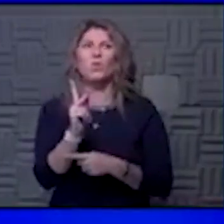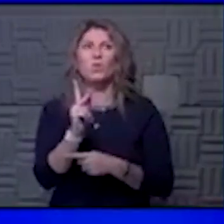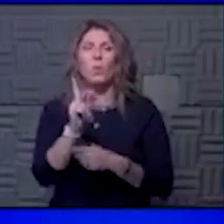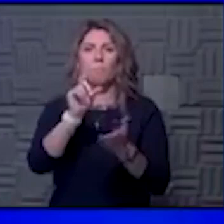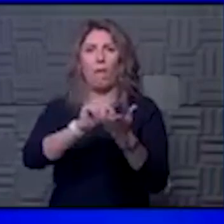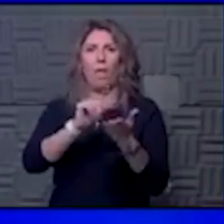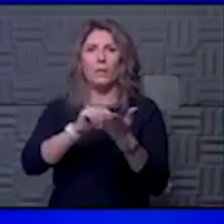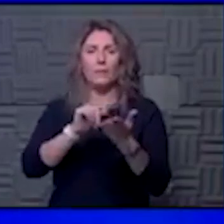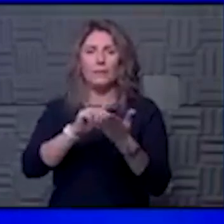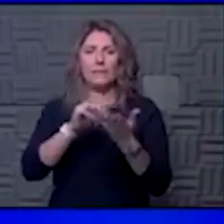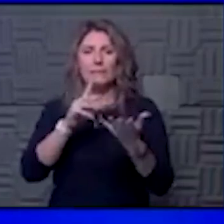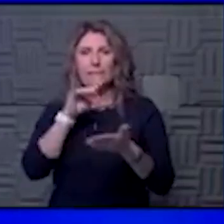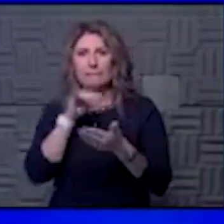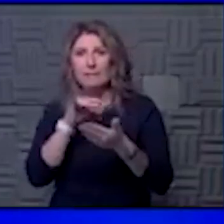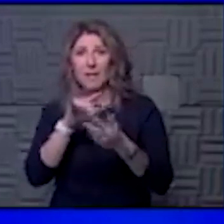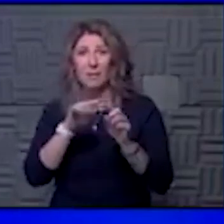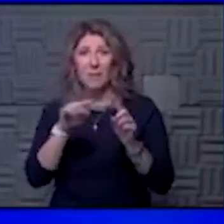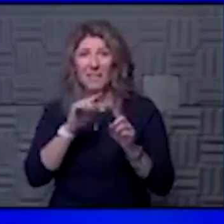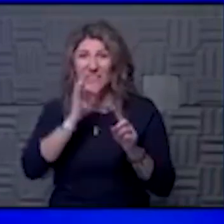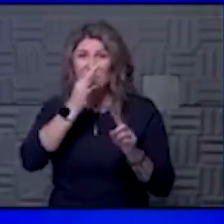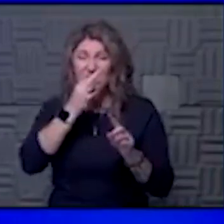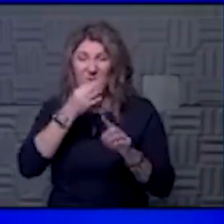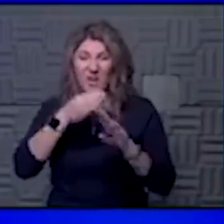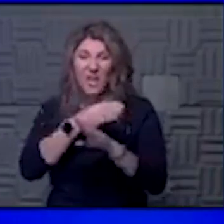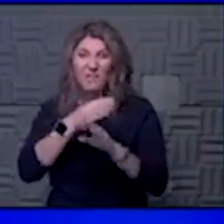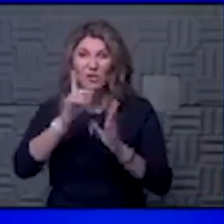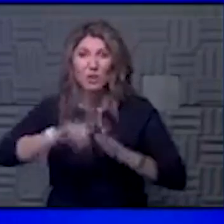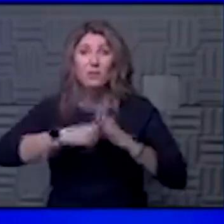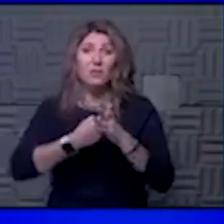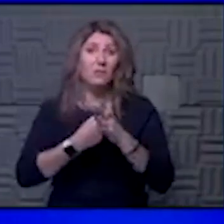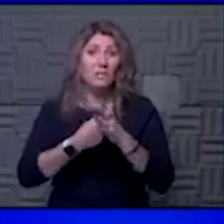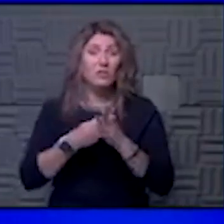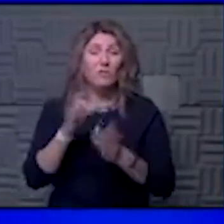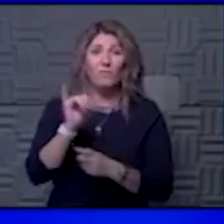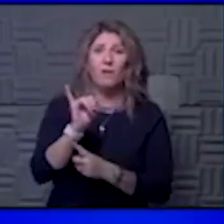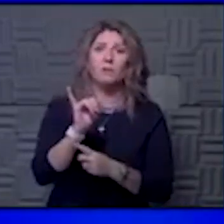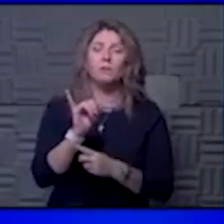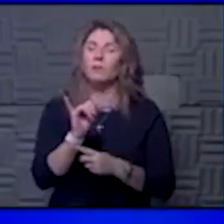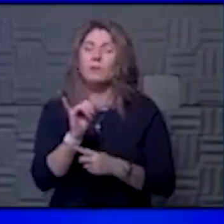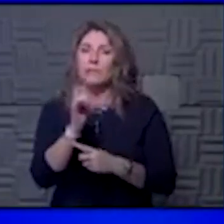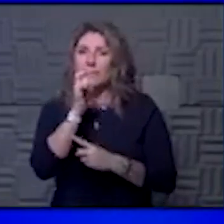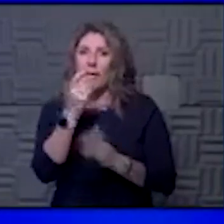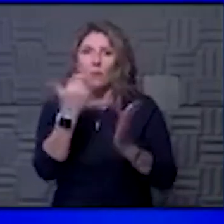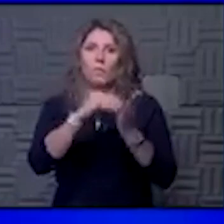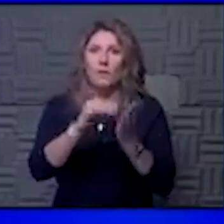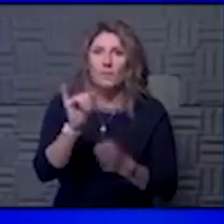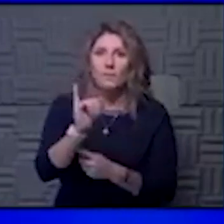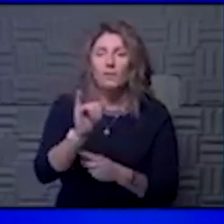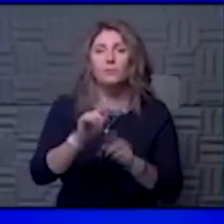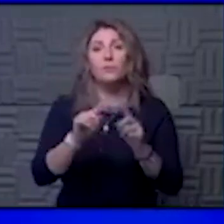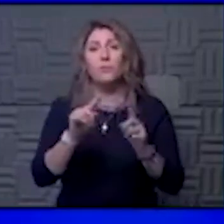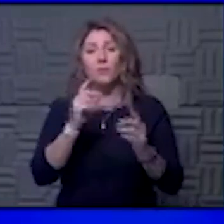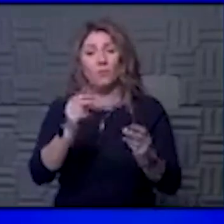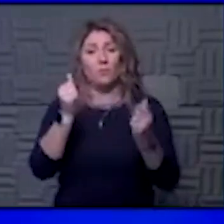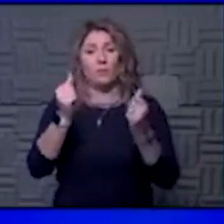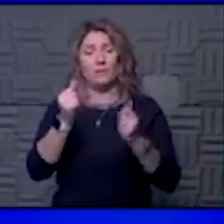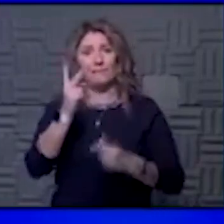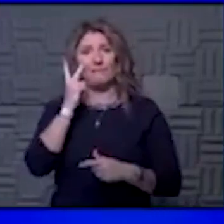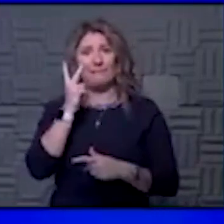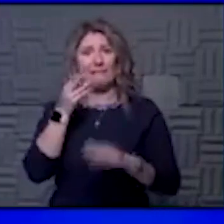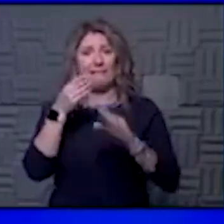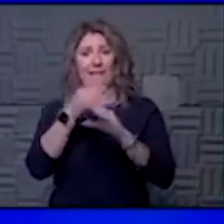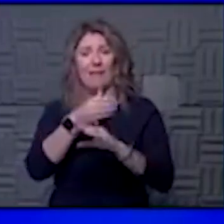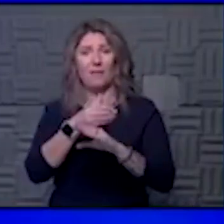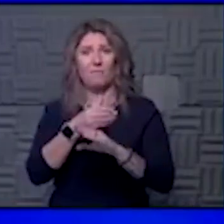However, so soon after your initial infection, I'm going to say no, that's probably not reinfection. Really the quickest we've seen after